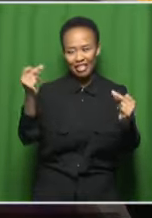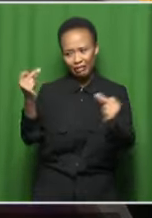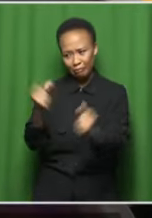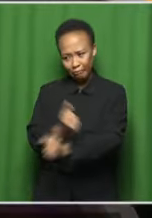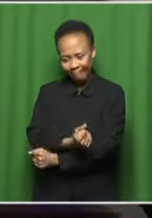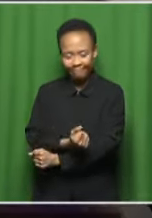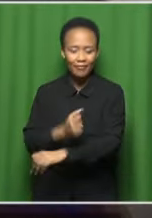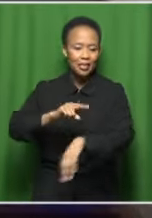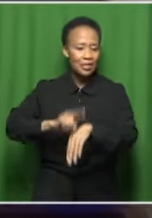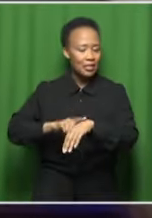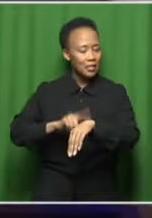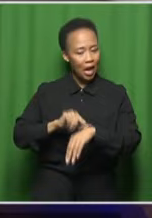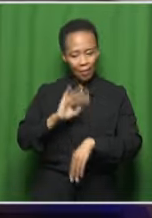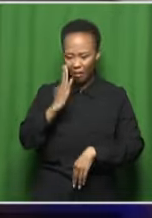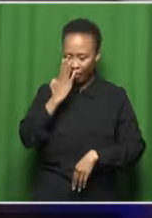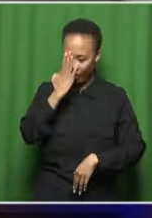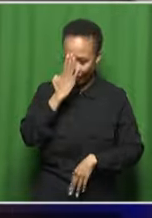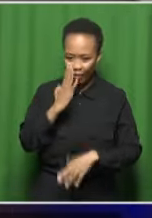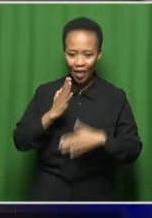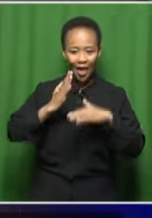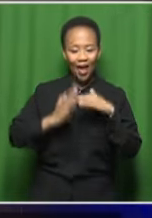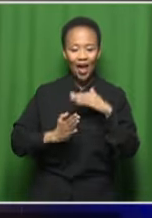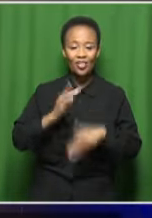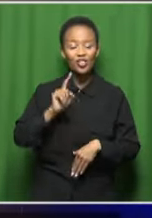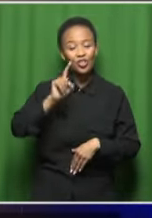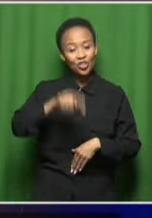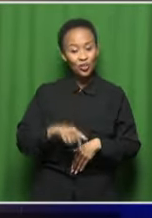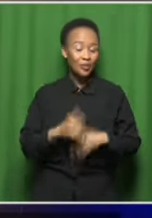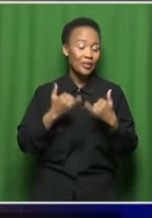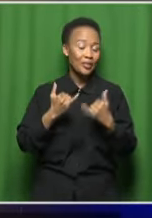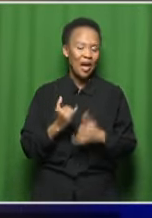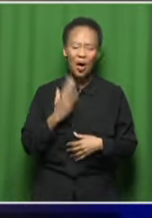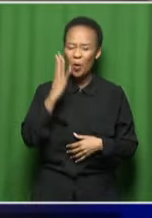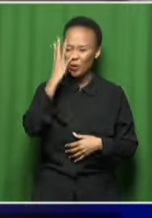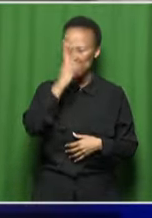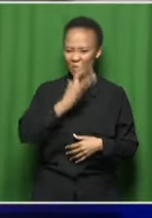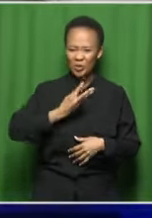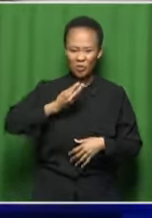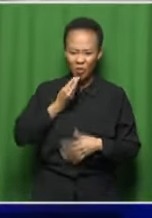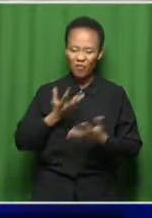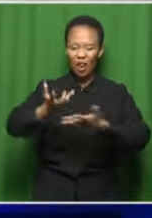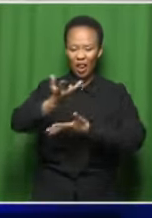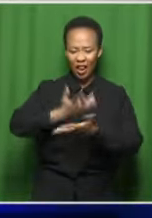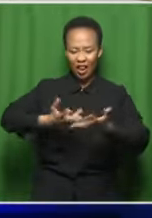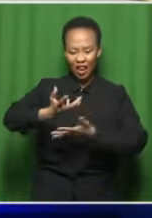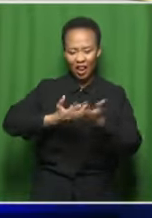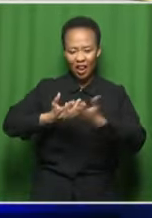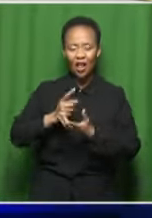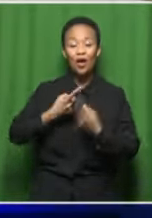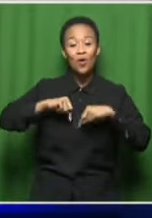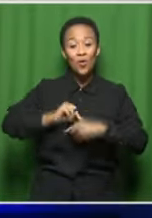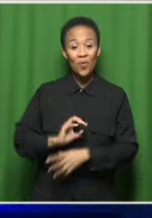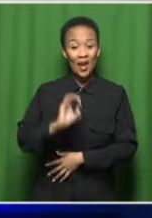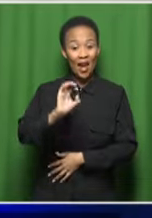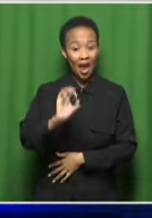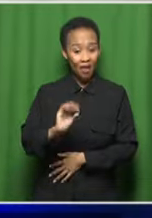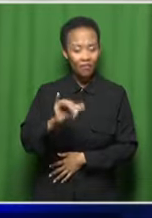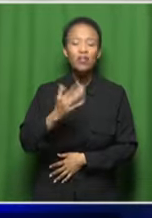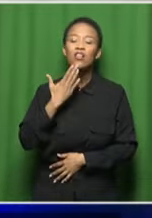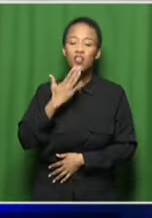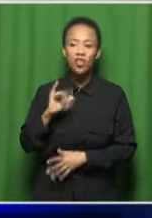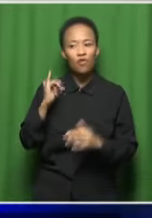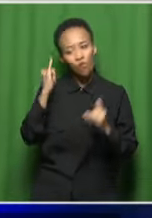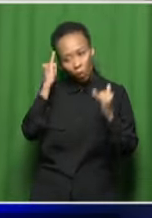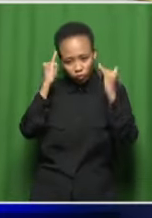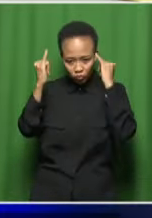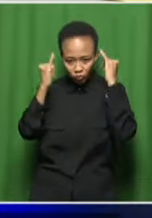it there. Yeah, time is not on our side. But this has been such a brilliant and a beautiful and captivating conversation. Thank you so much for being a part of it and just sharing your thoughts and